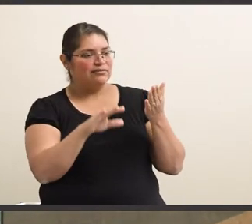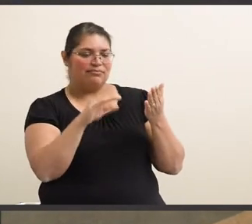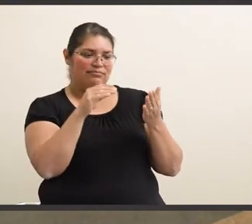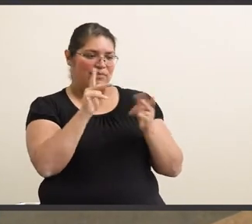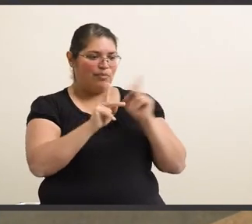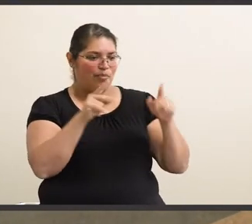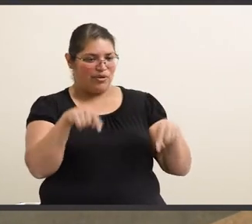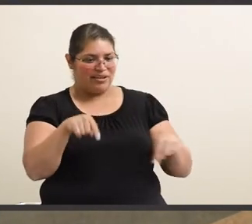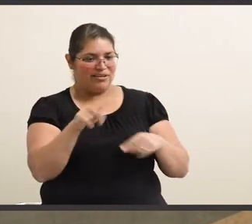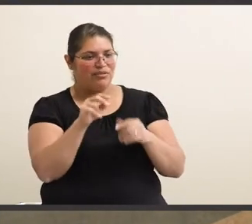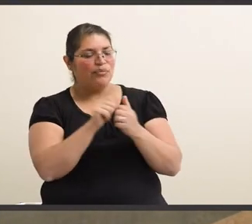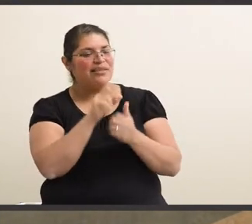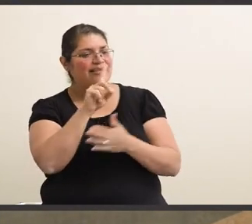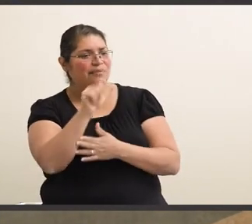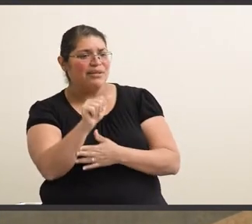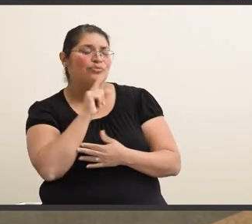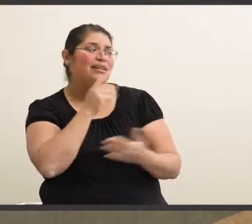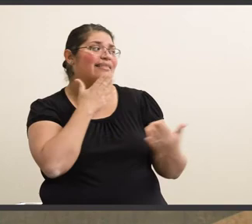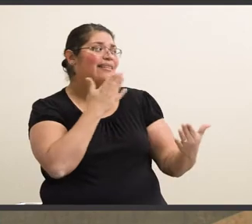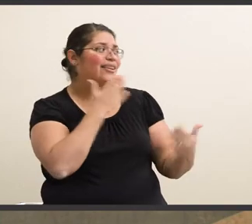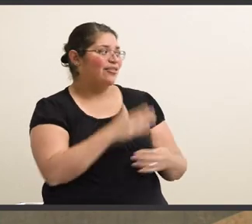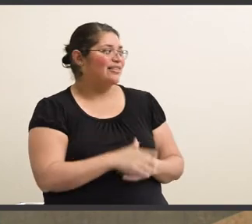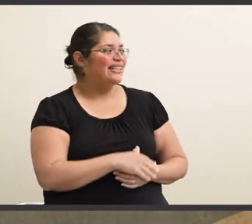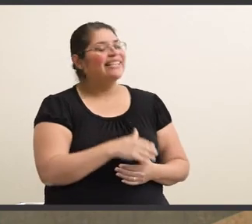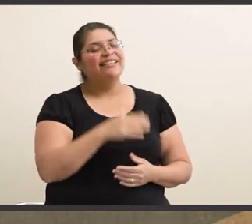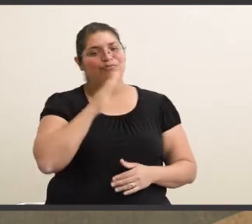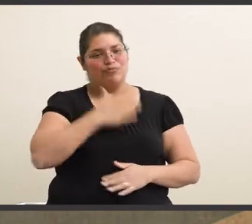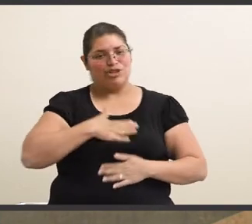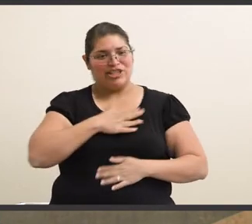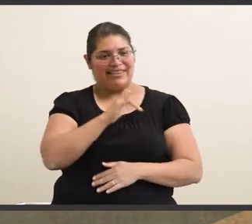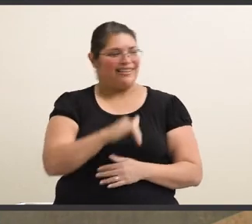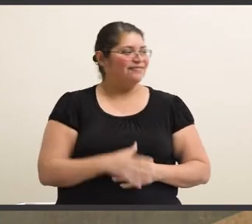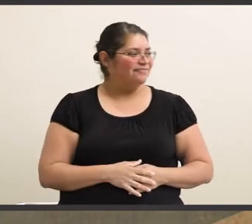especially our students here at the university. So, thank you. Appreciate it.